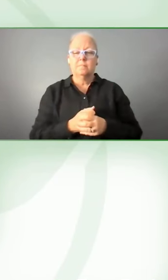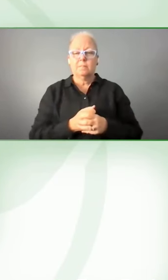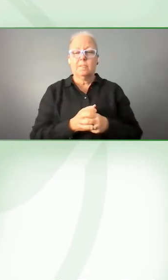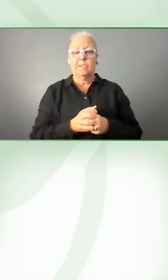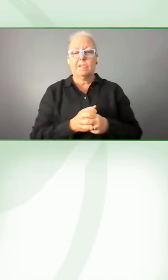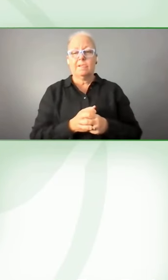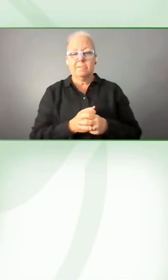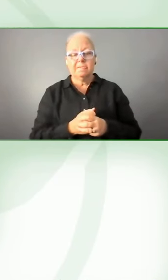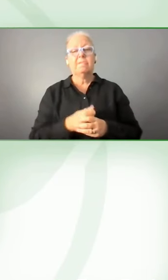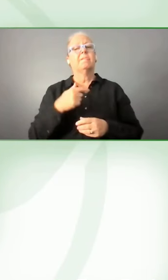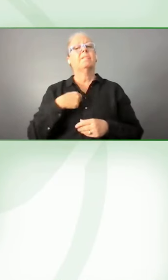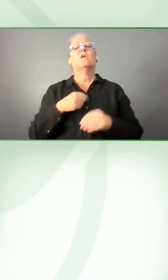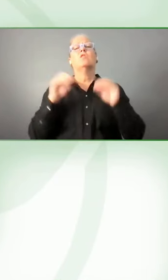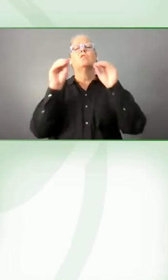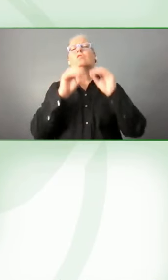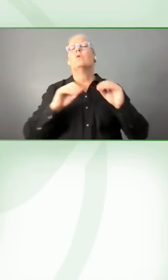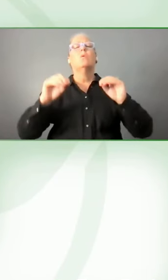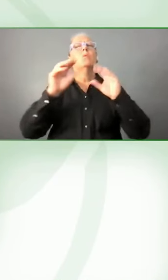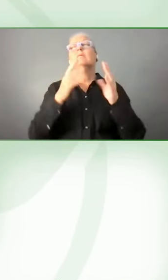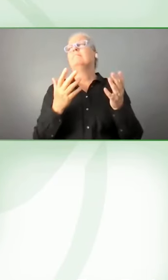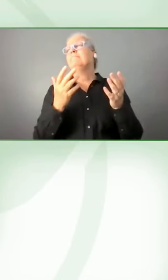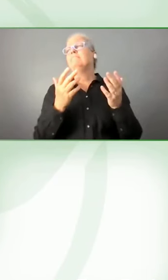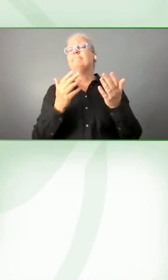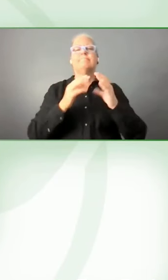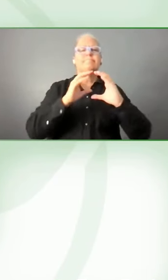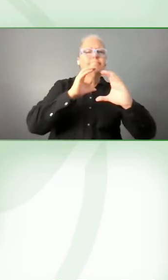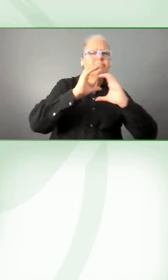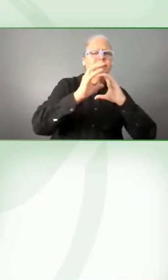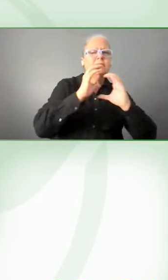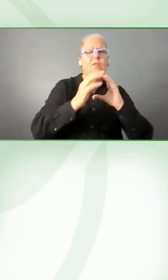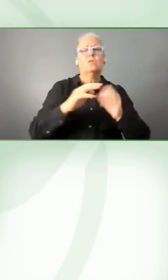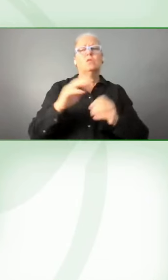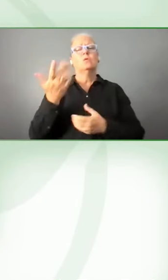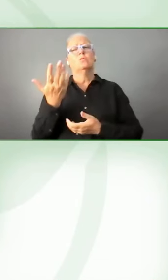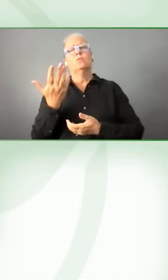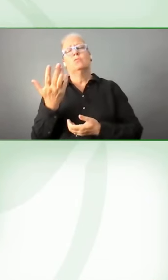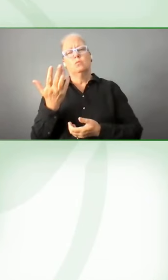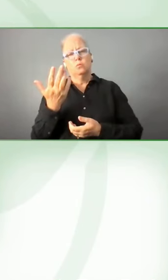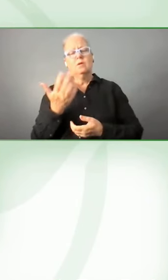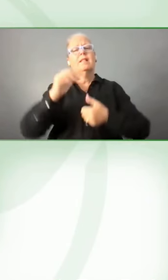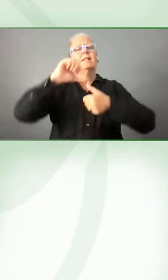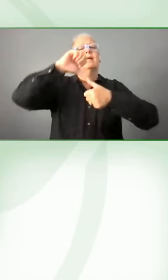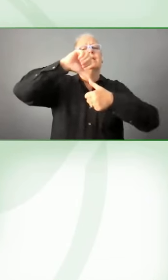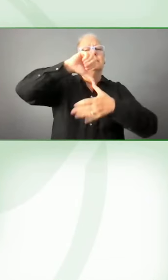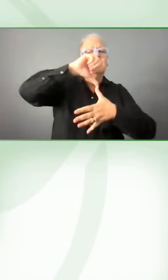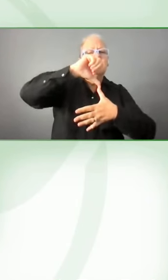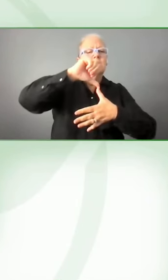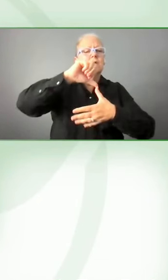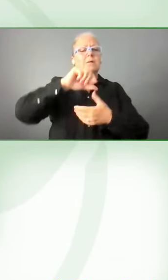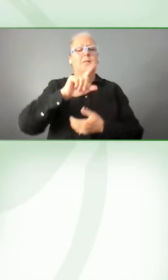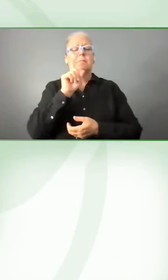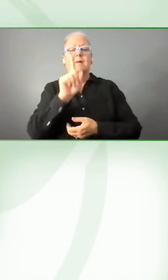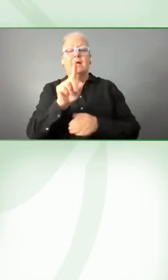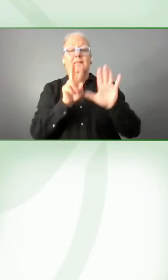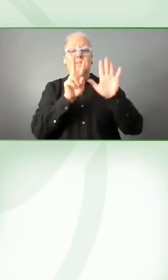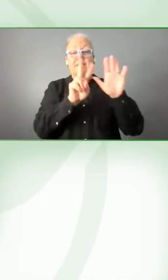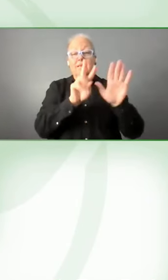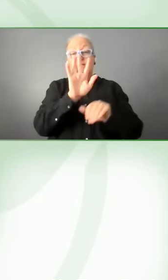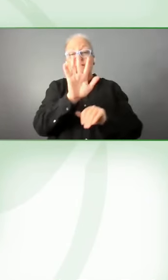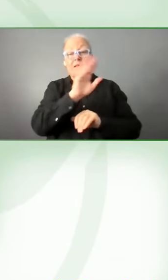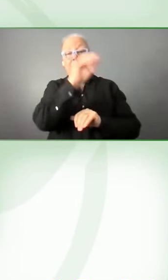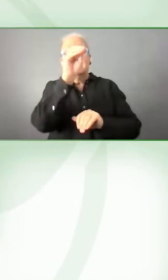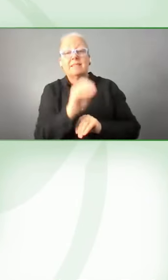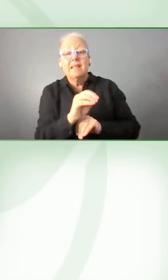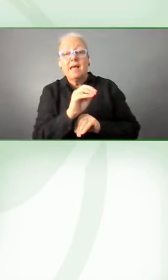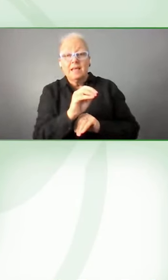communication, especially to Latin America, but 75% of the visits come from there.